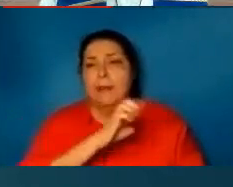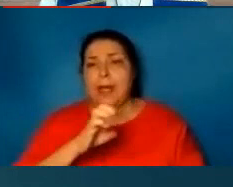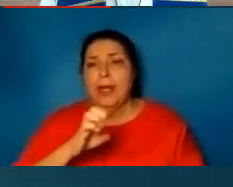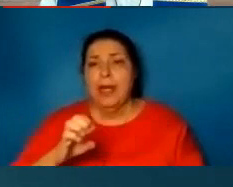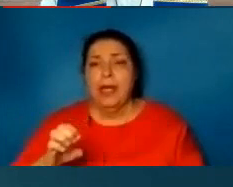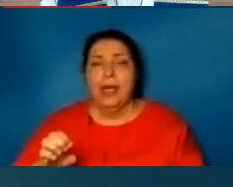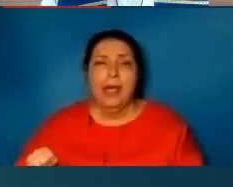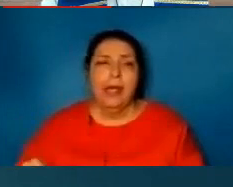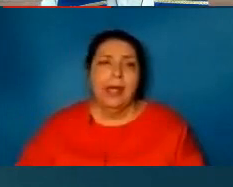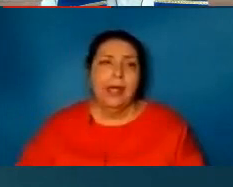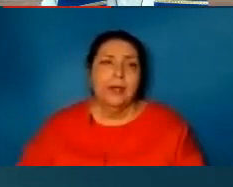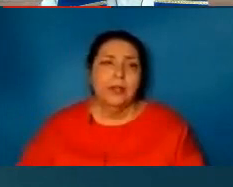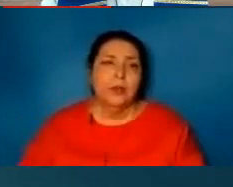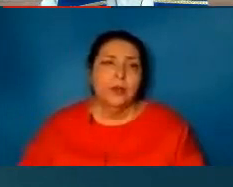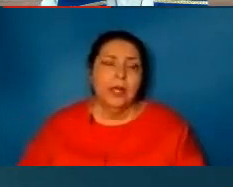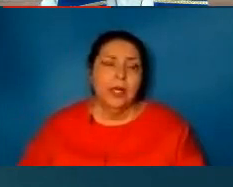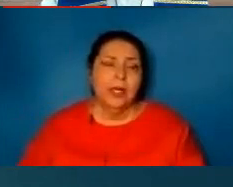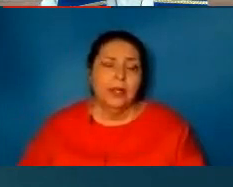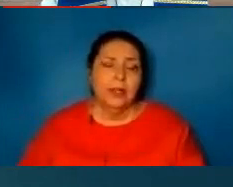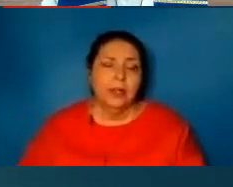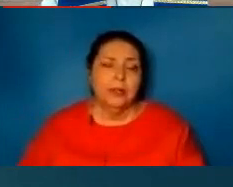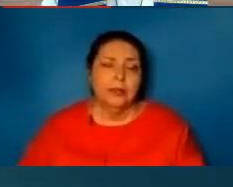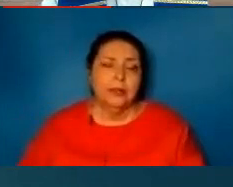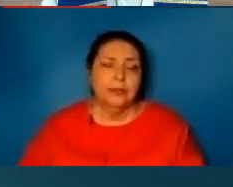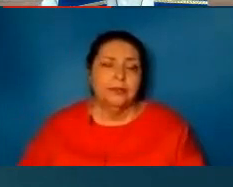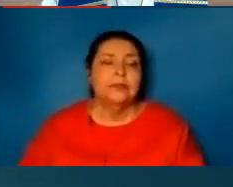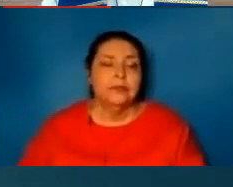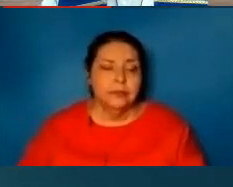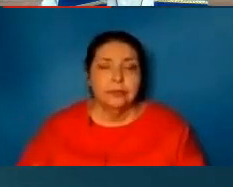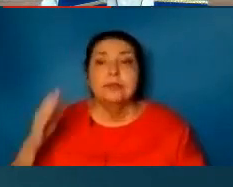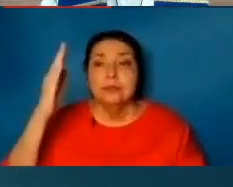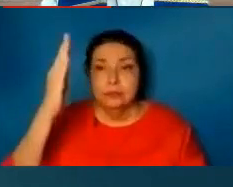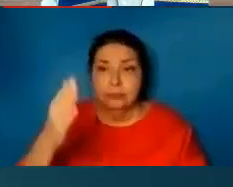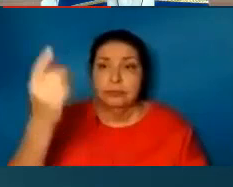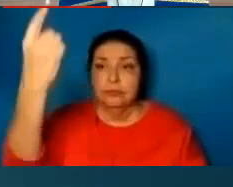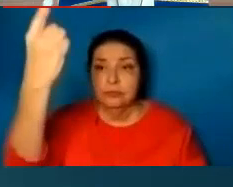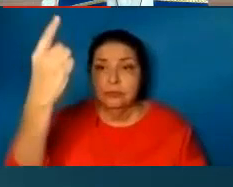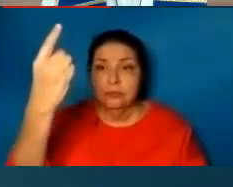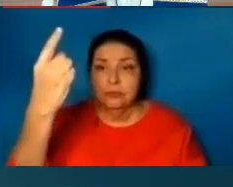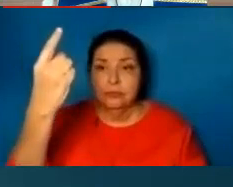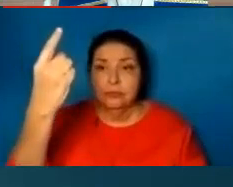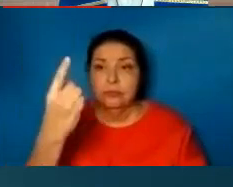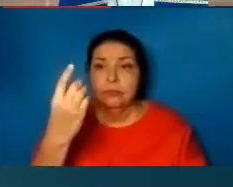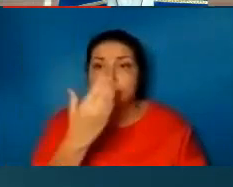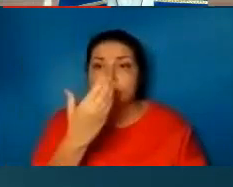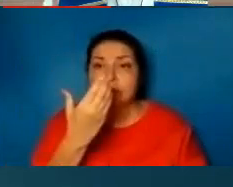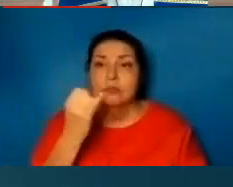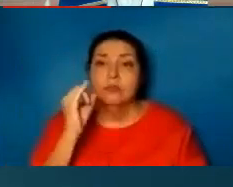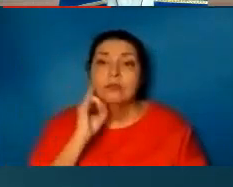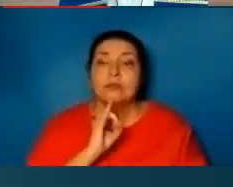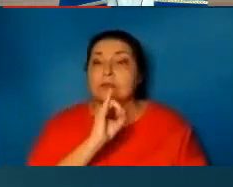he who Allah YouTubedis the stream, and all the might,